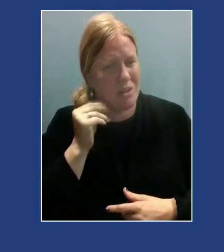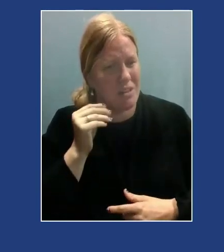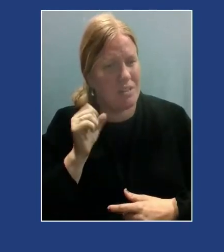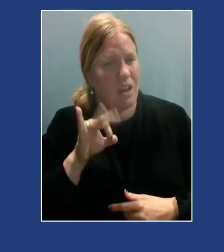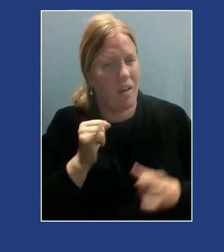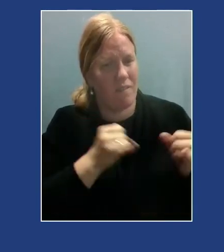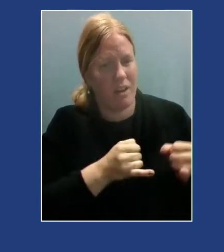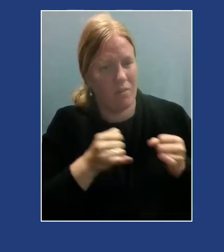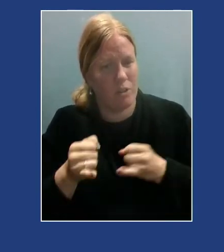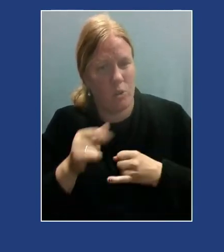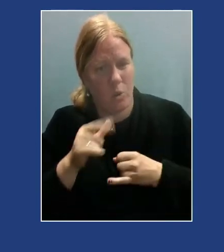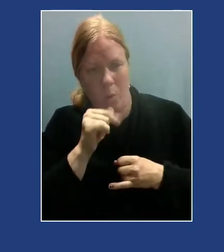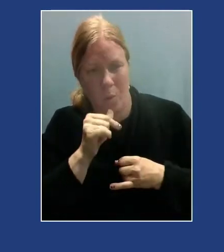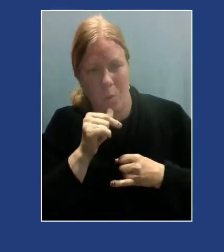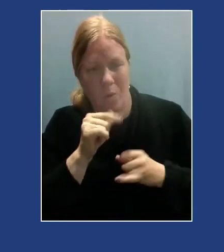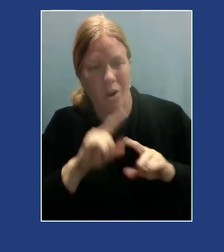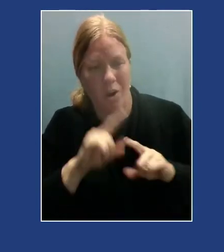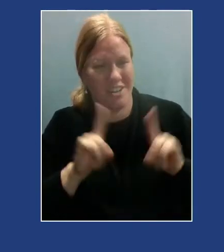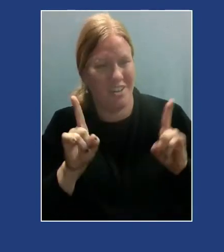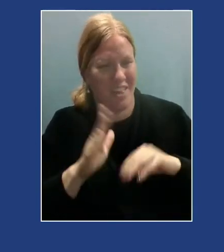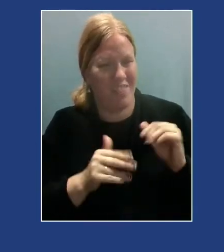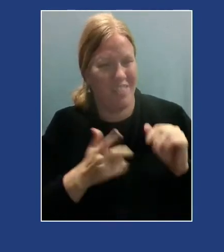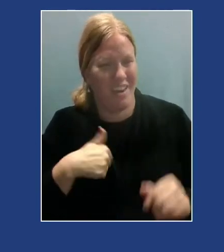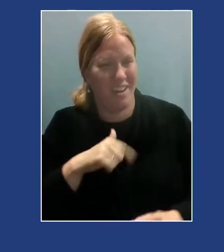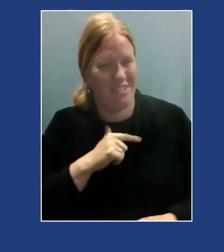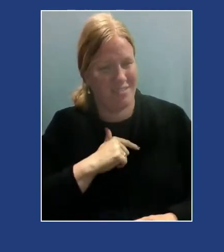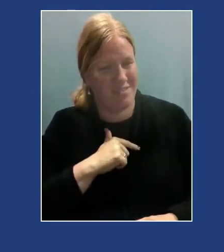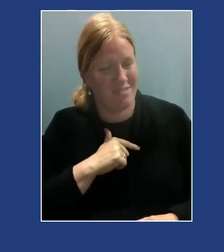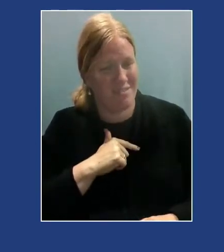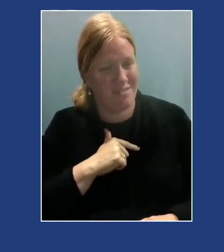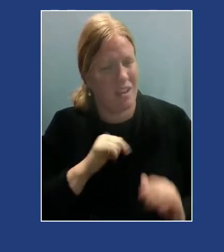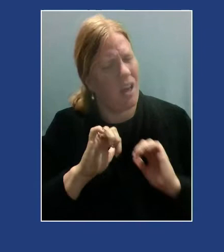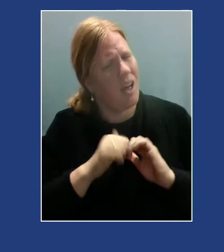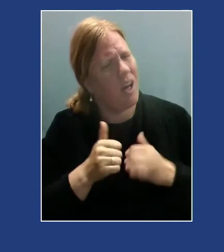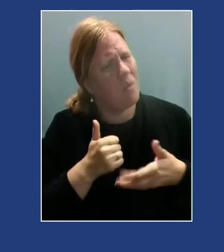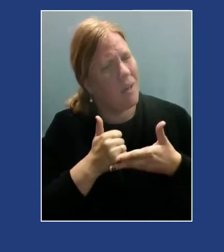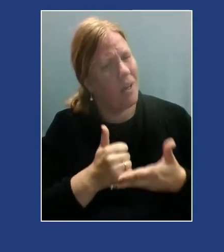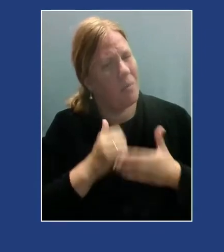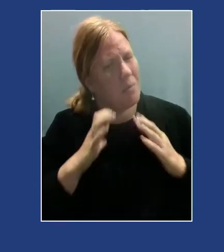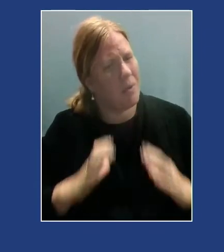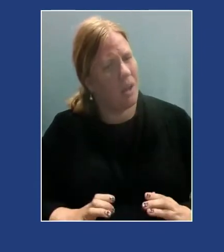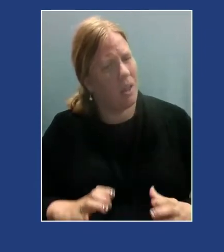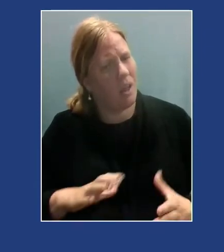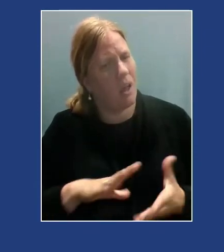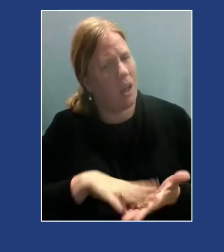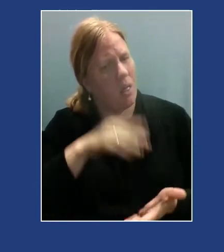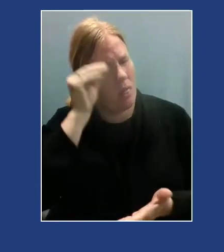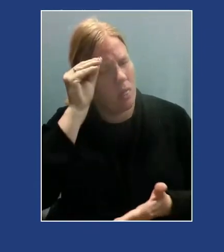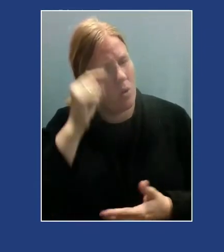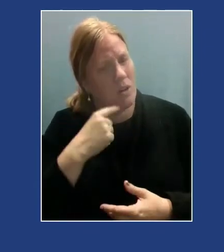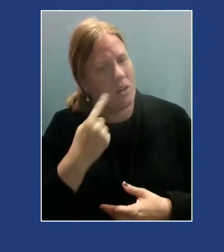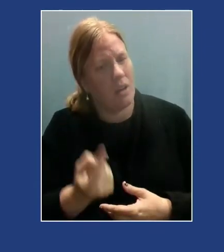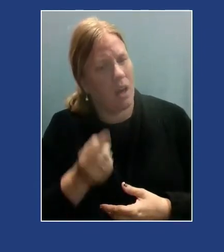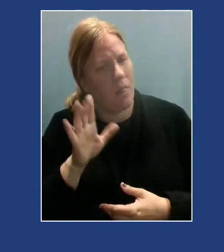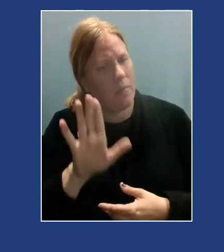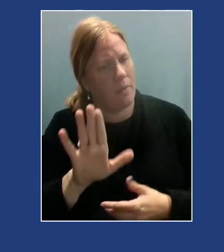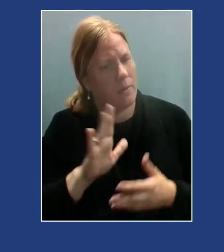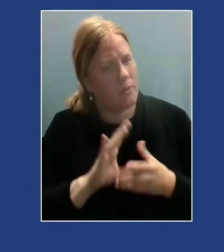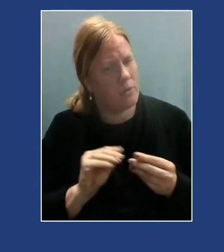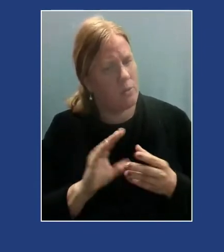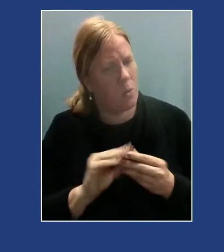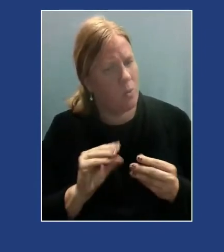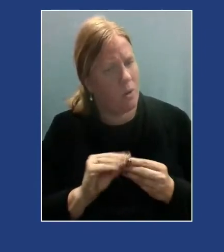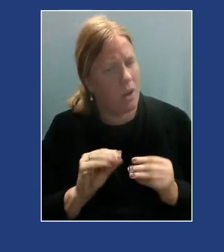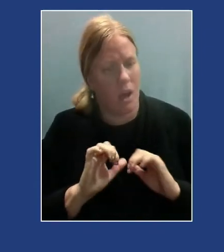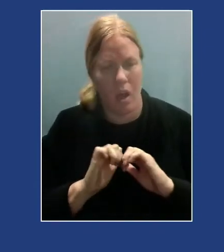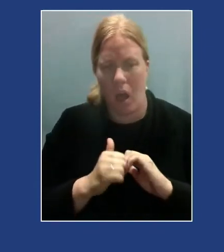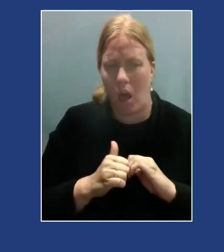from us. So how am I helping my client learn to tell their story? How am I